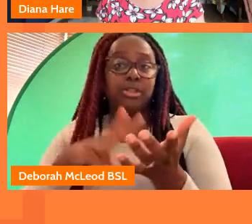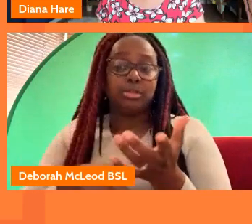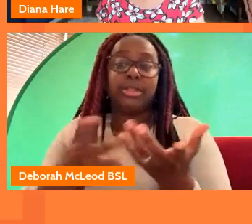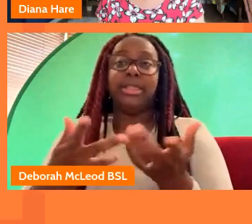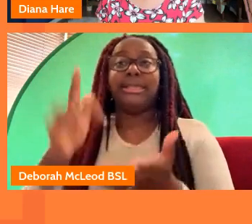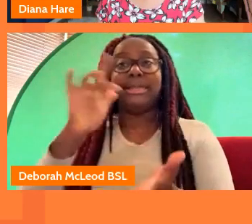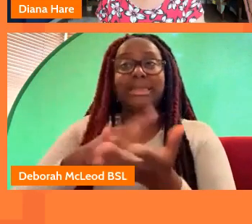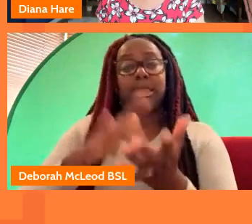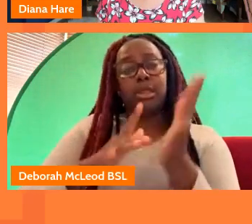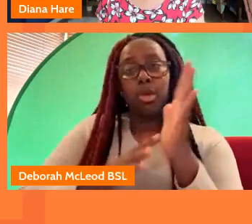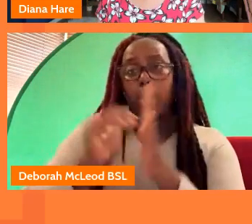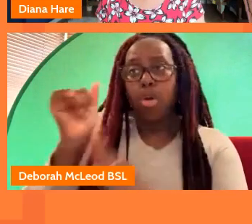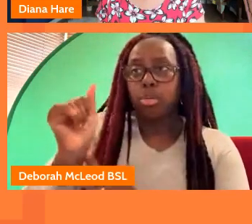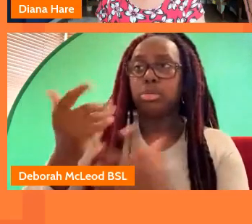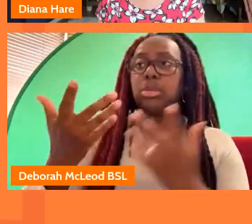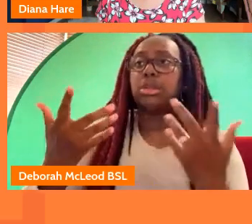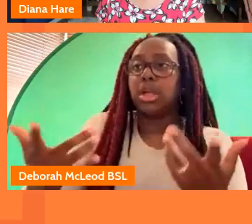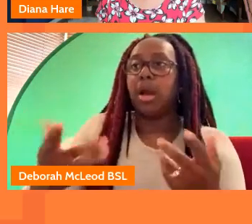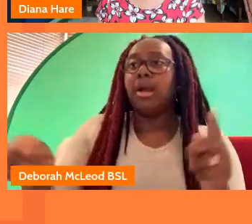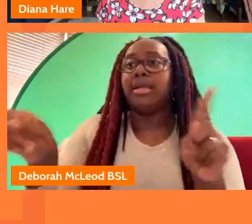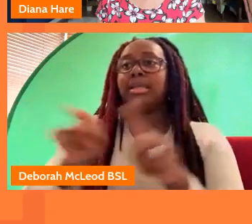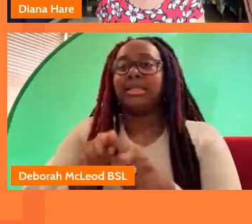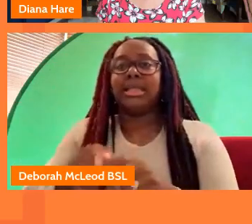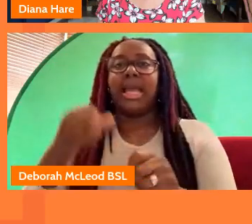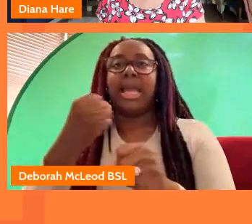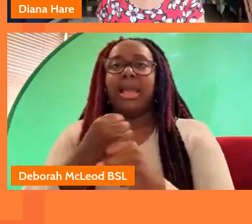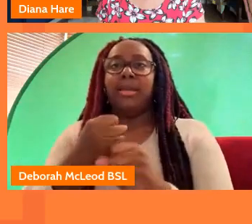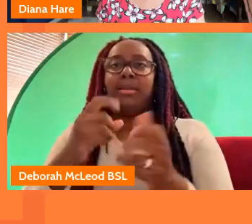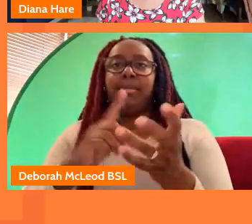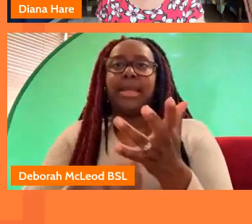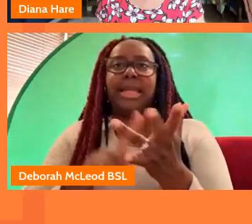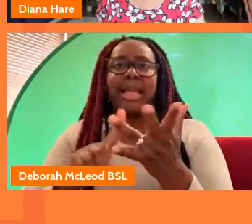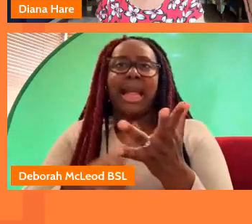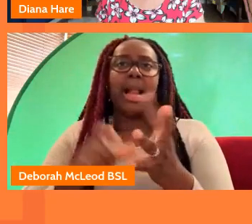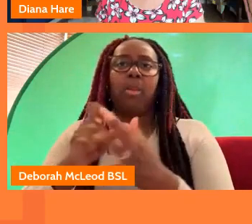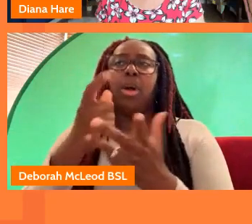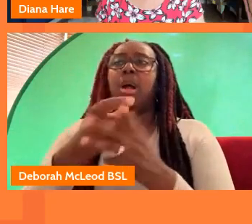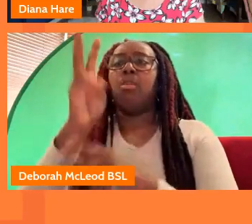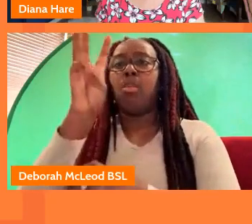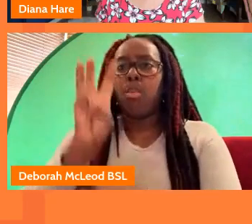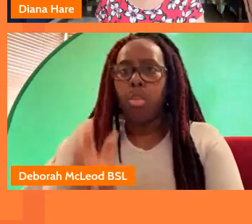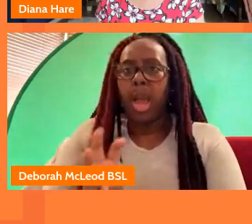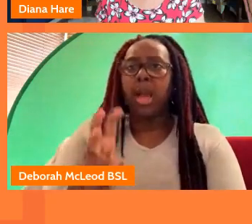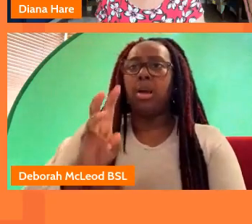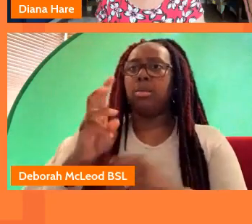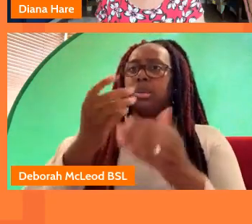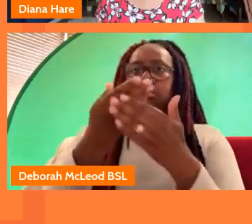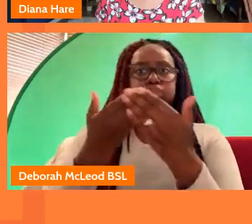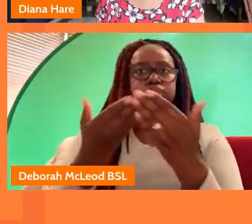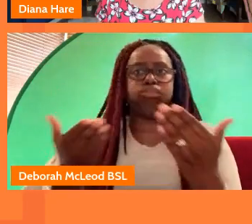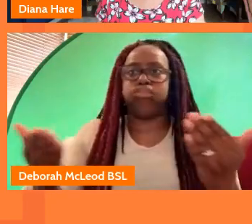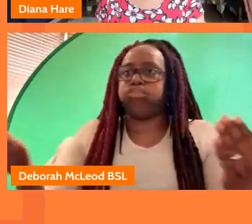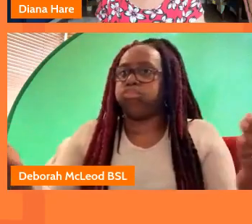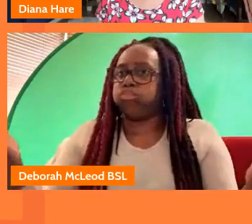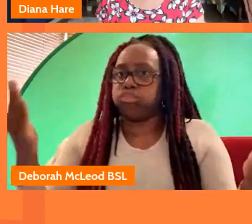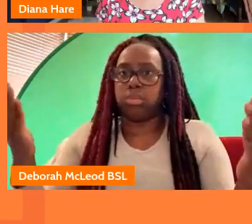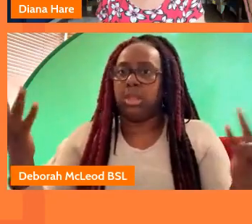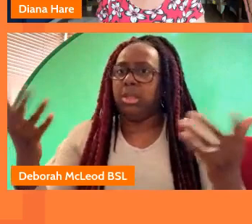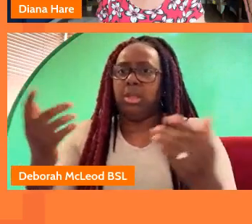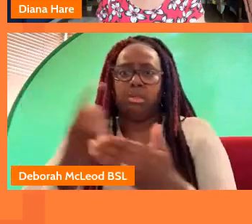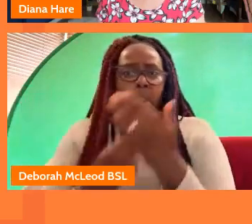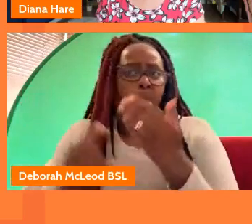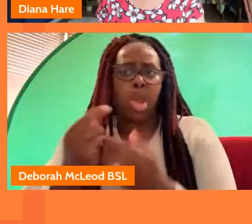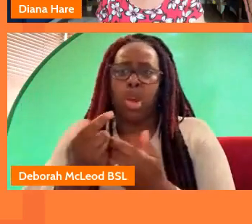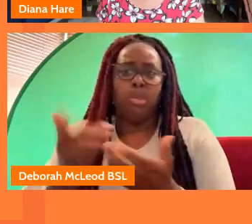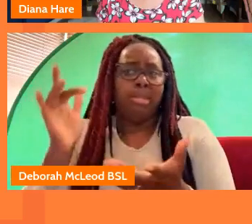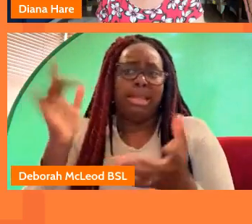uh we've done things with galwad um you know in wales so i know this is specifically about the west midlands but you